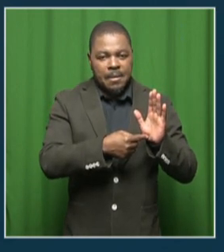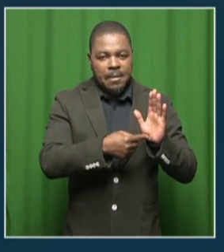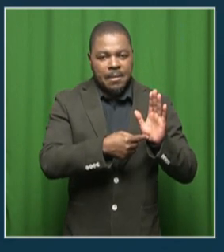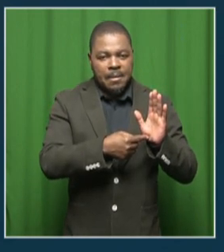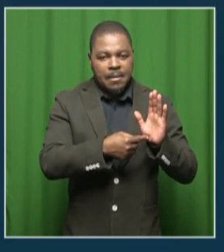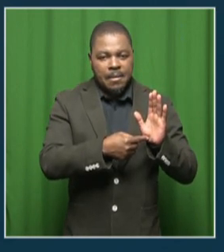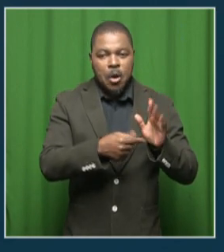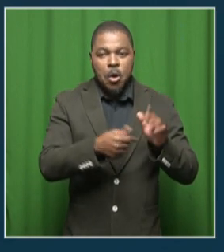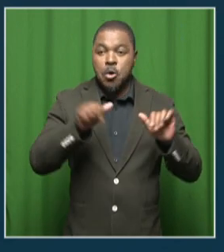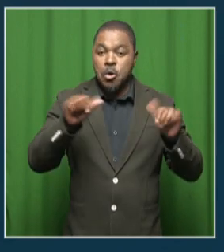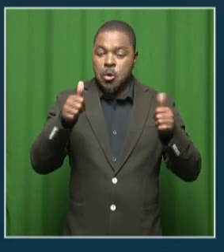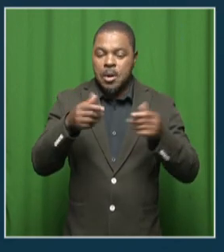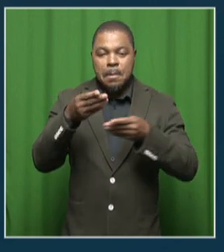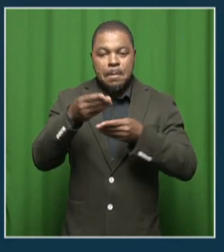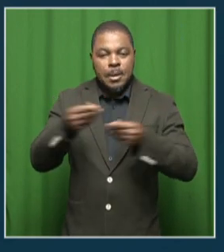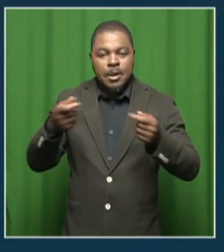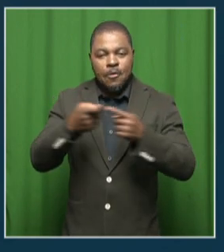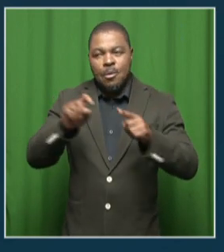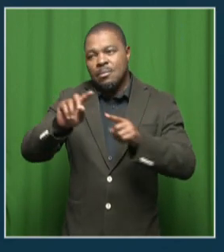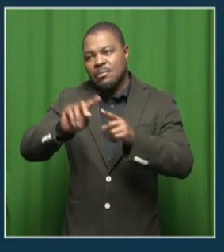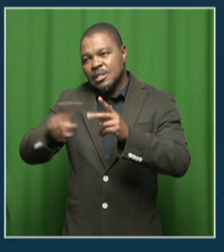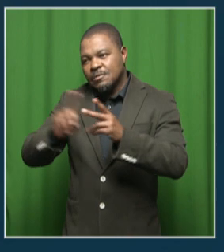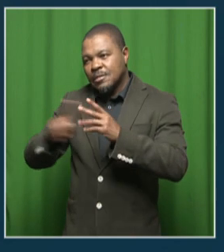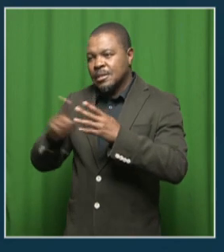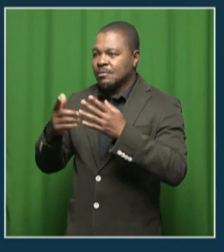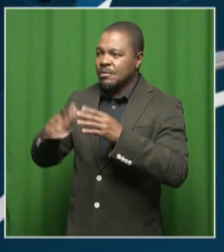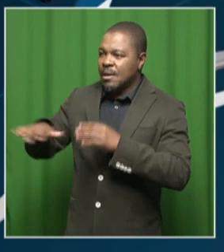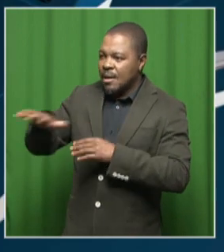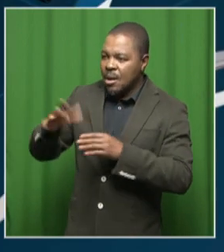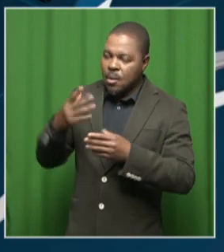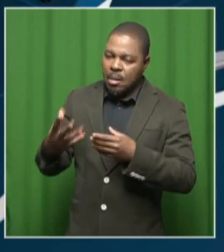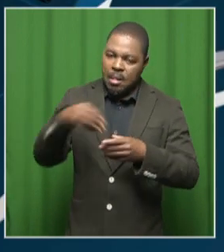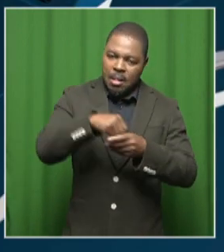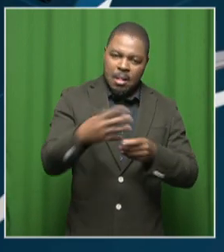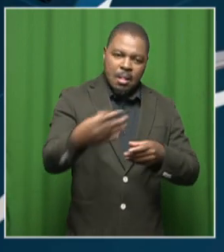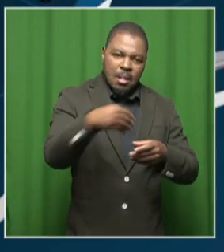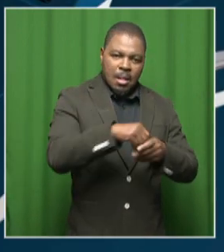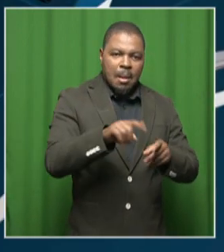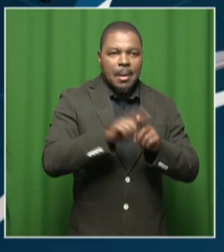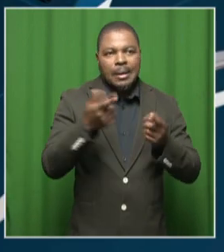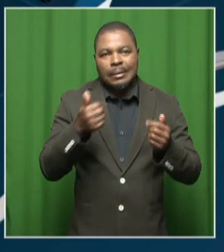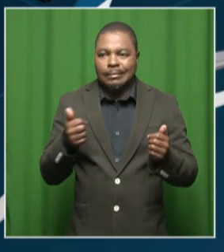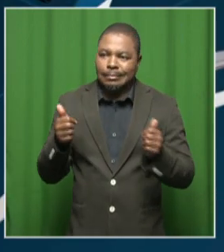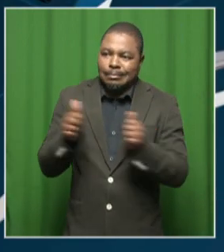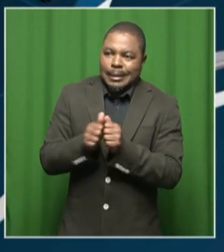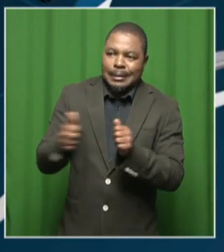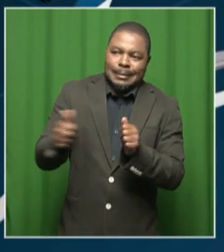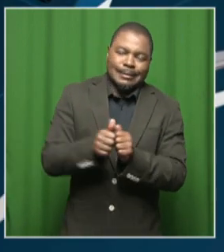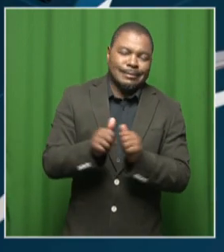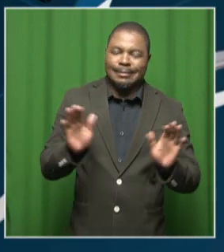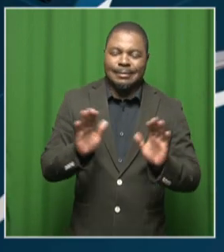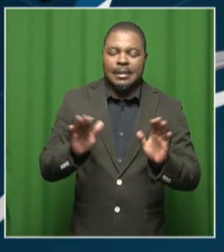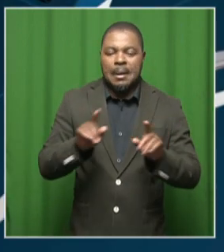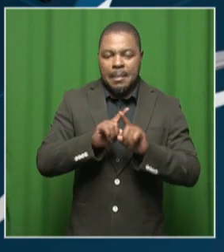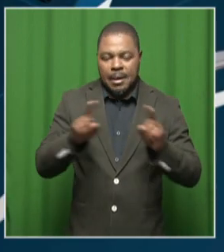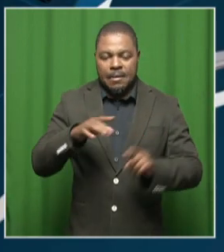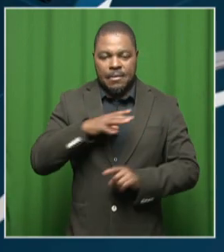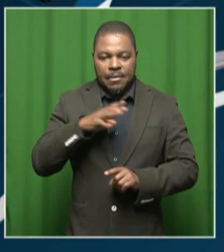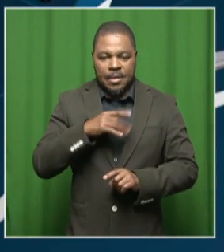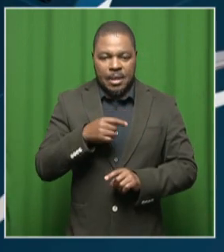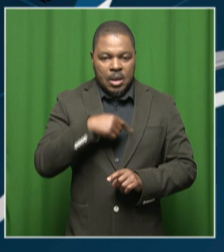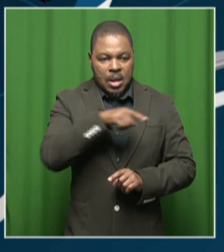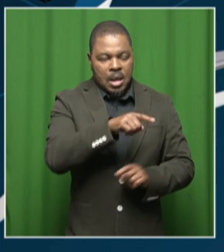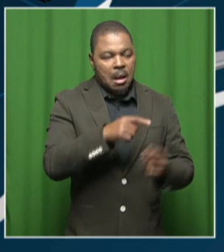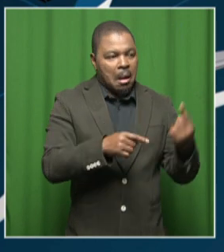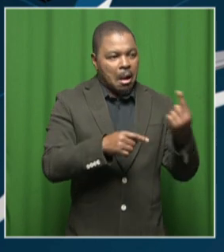good material from, from other sources. So we're very reliant on, on, partnerships in this whole process. The stimulator can't be a